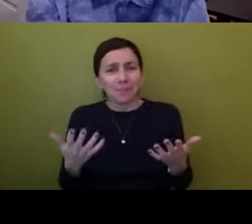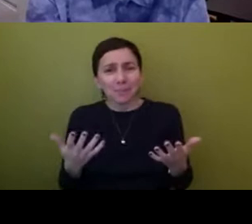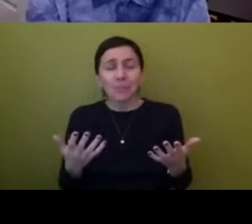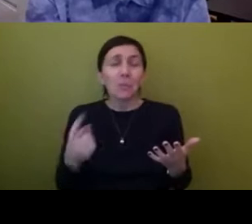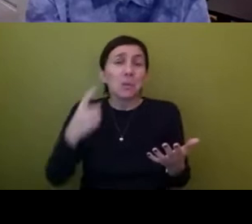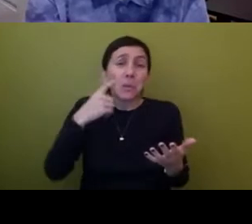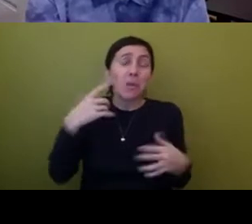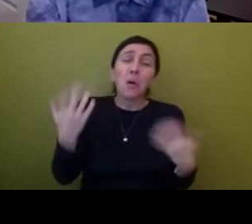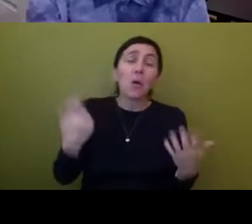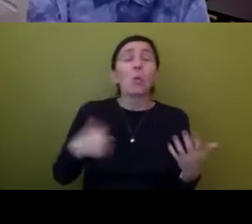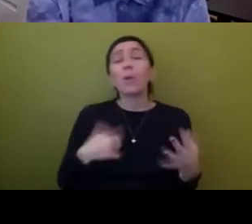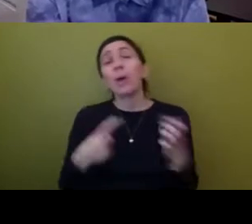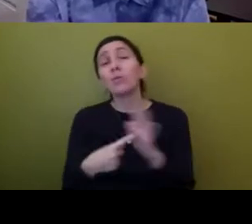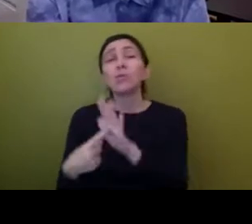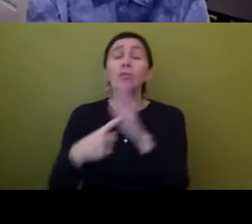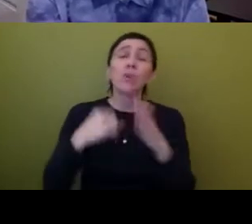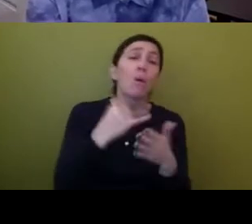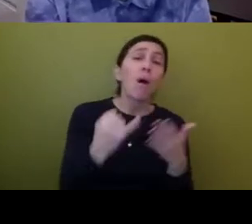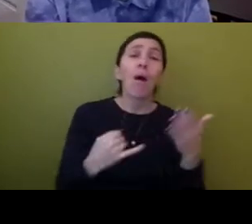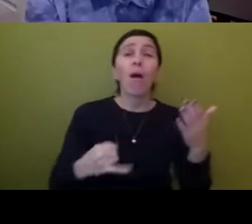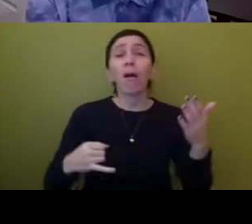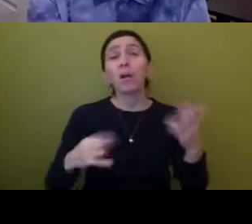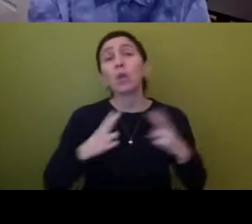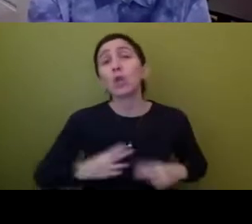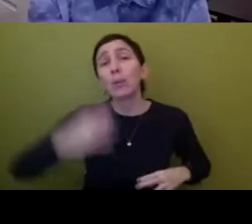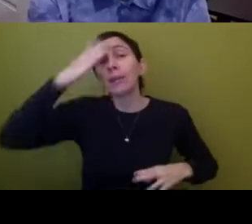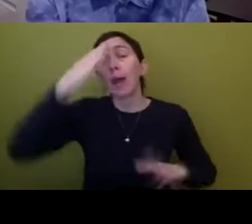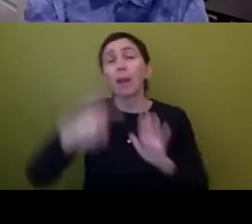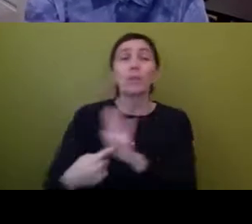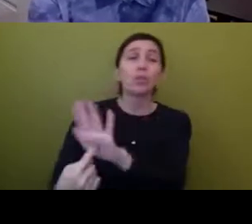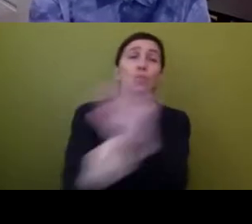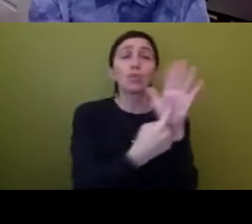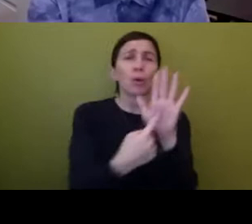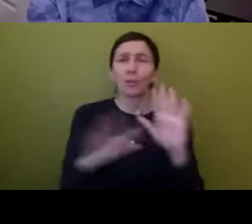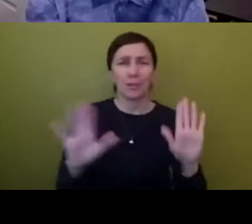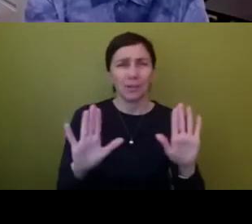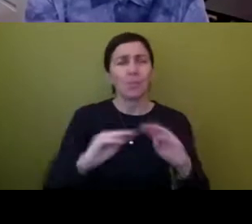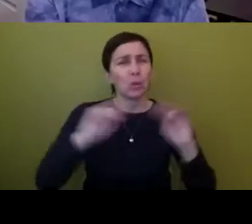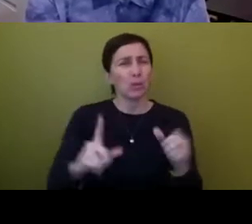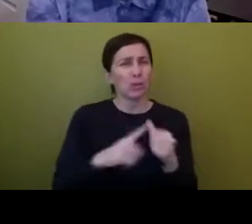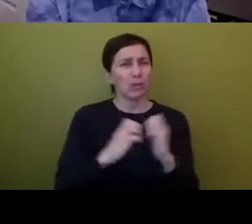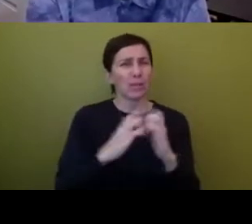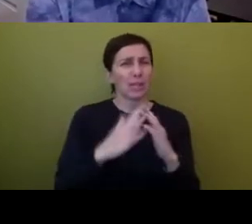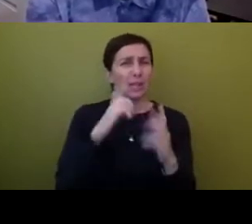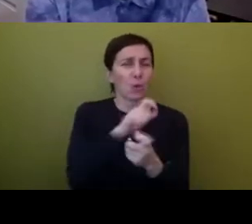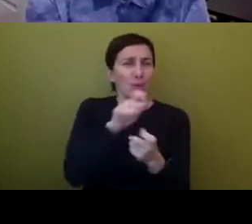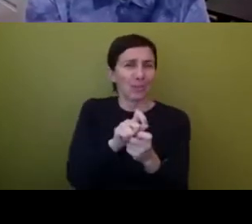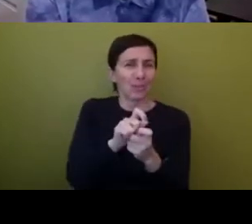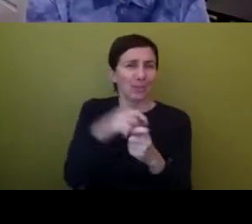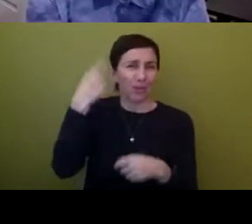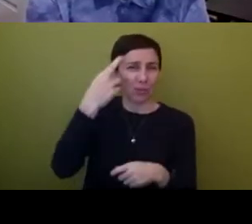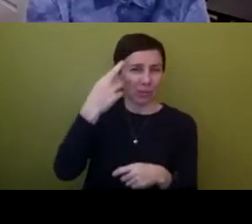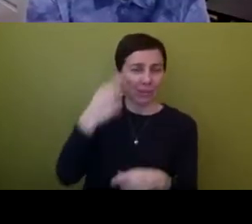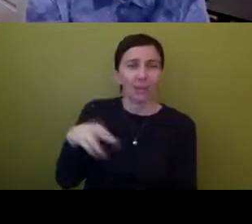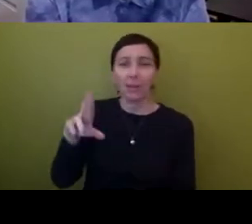sort of been made to sort of encapsulate human knowledge. Right. They're, they, they were done for a specific reason. So Rake, I'd love to go back to you